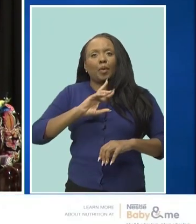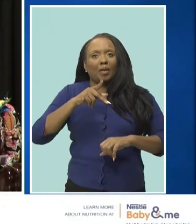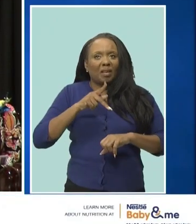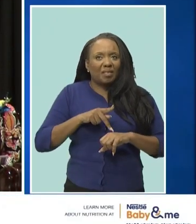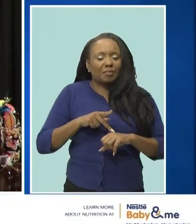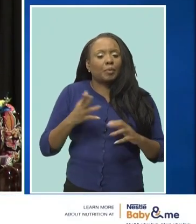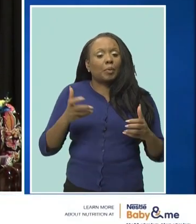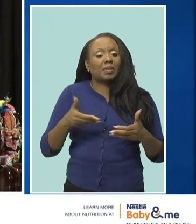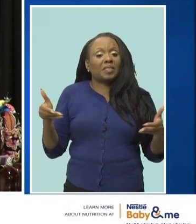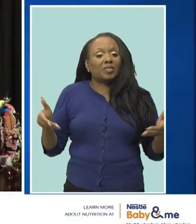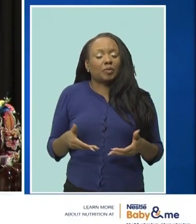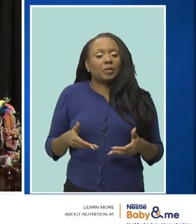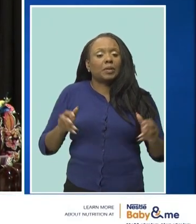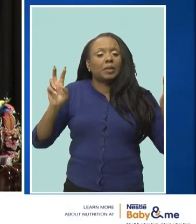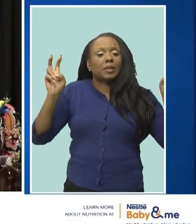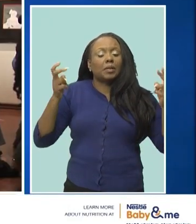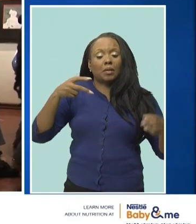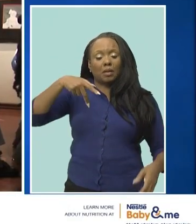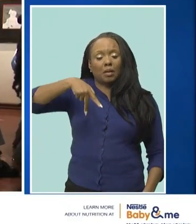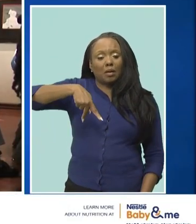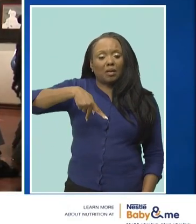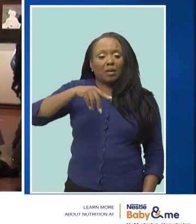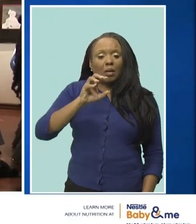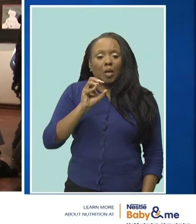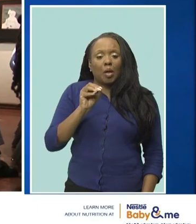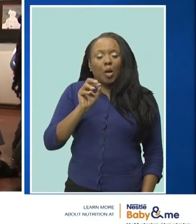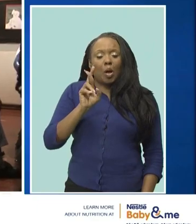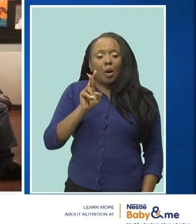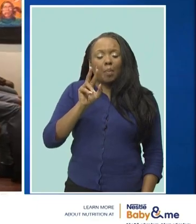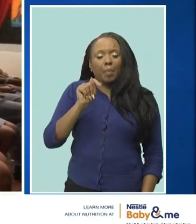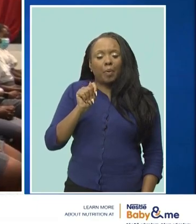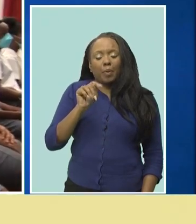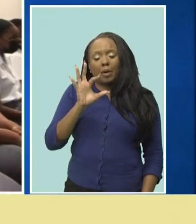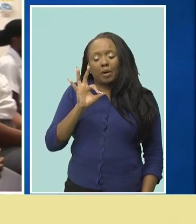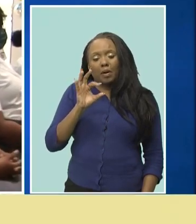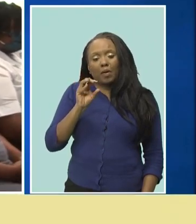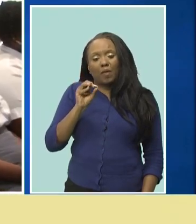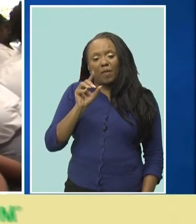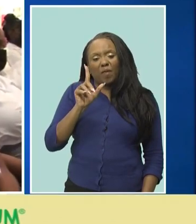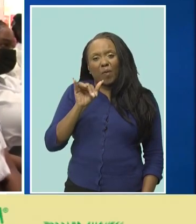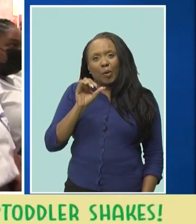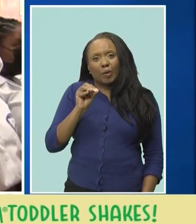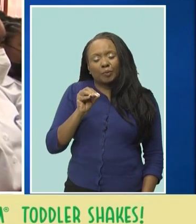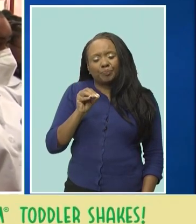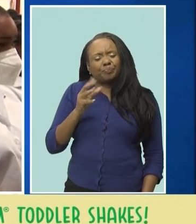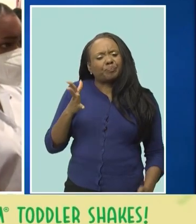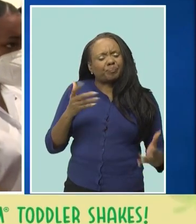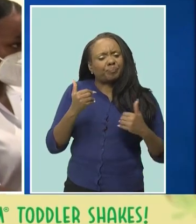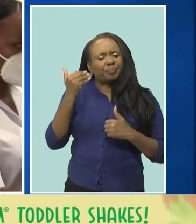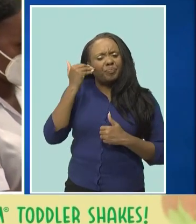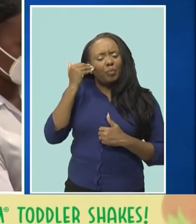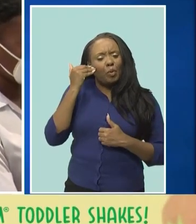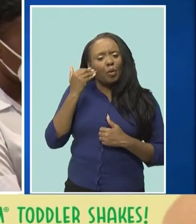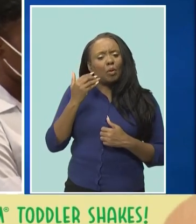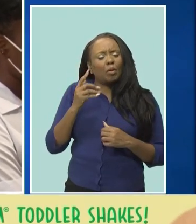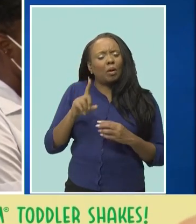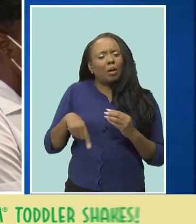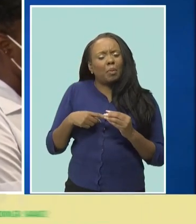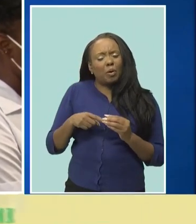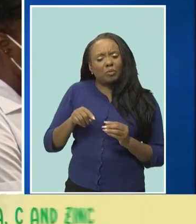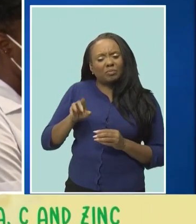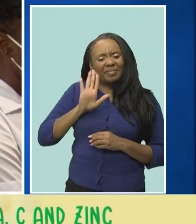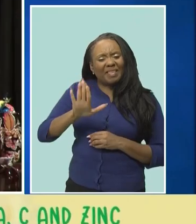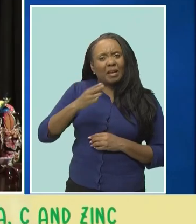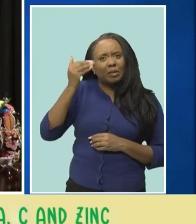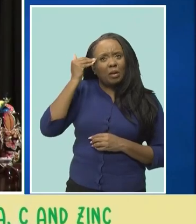the introduction of portfolios as a tool for evaluating their knowledge outside of raw scores in other words